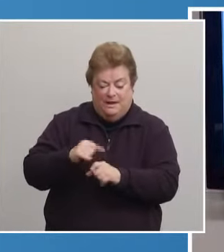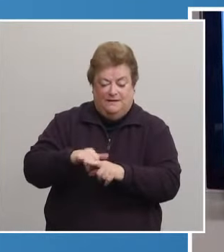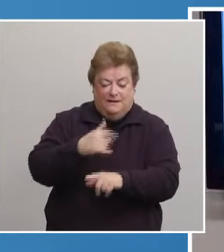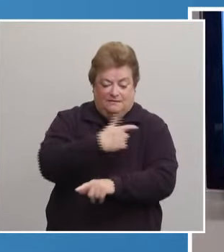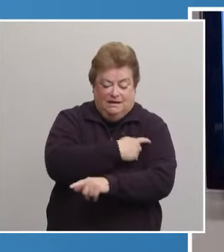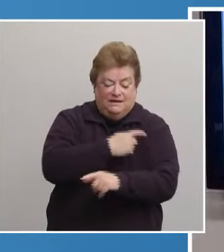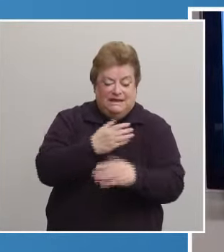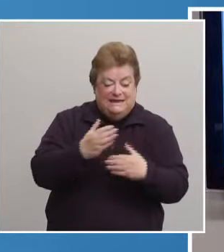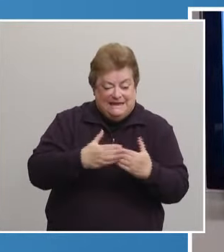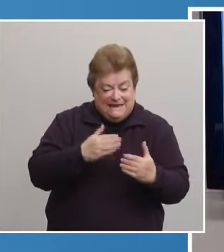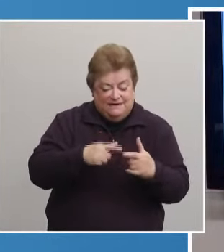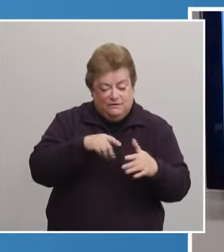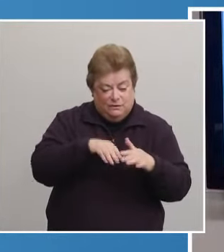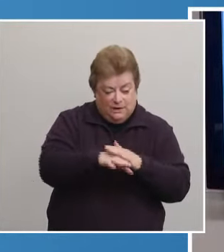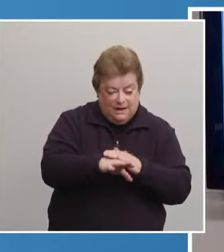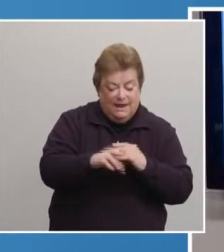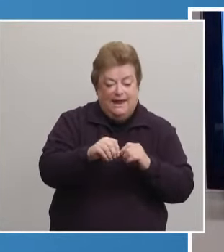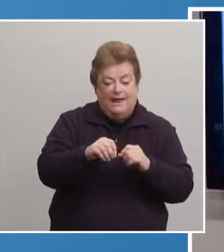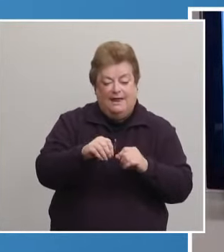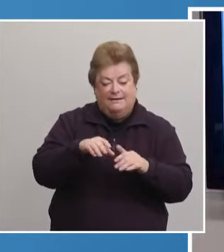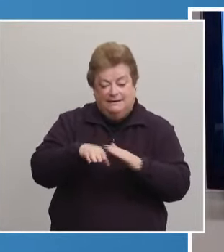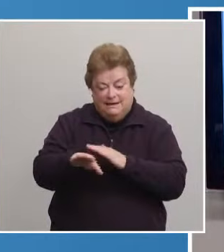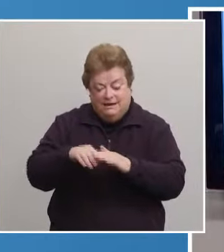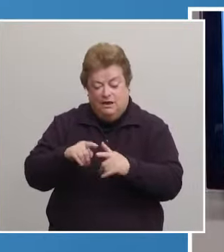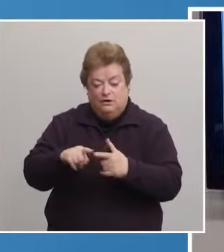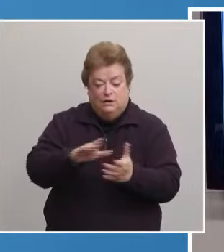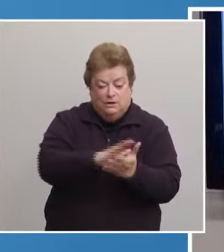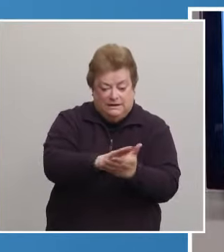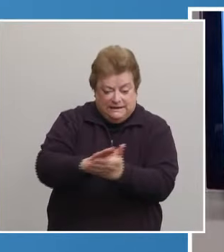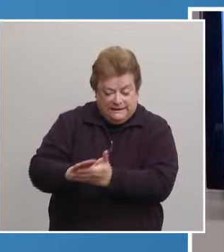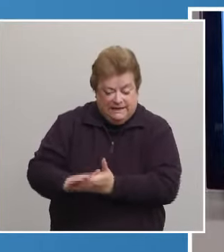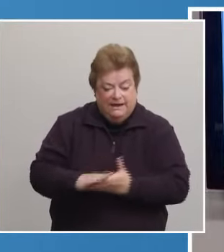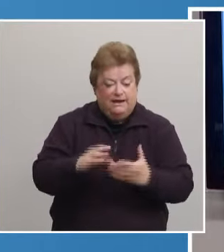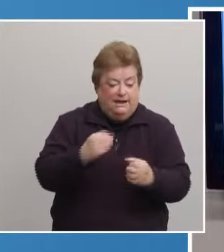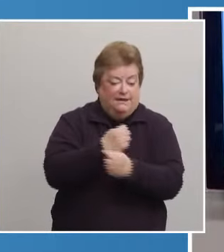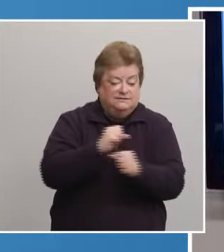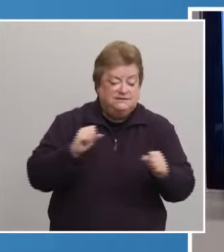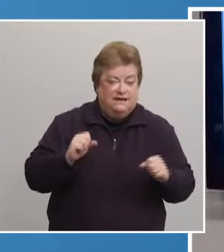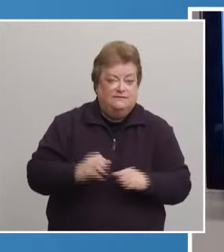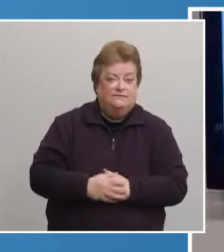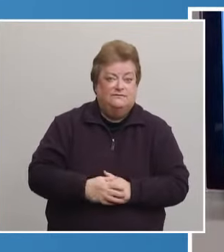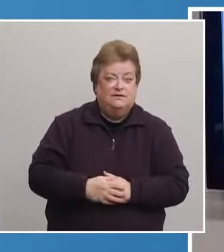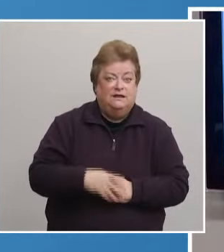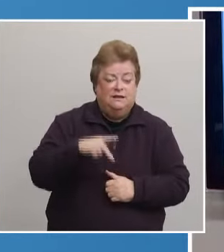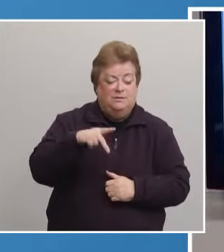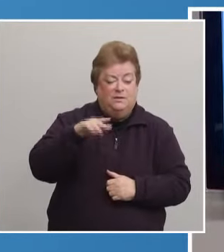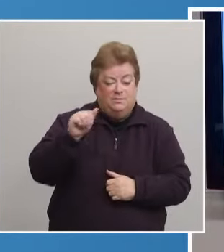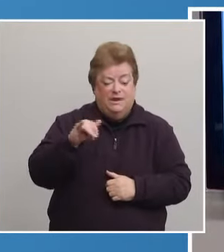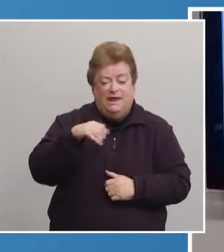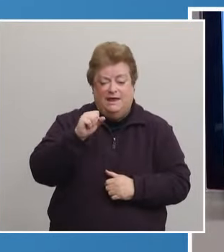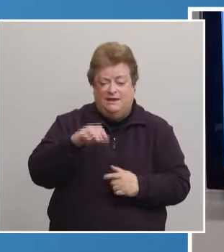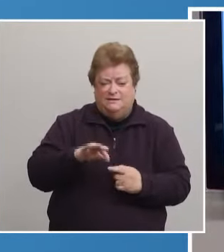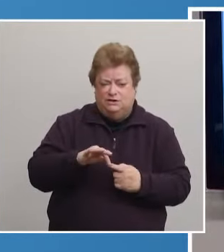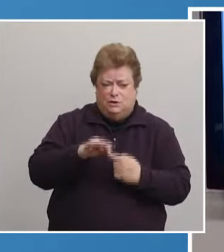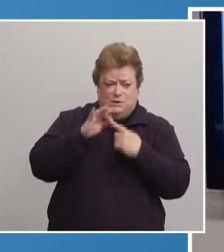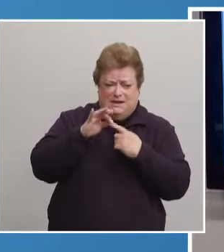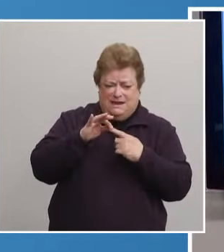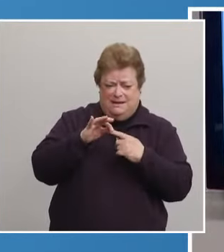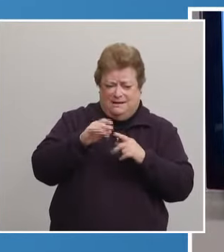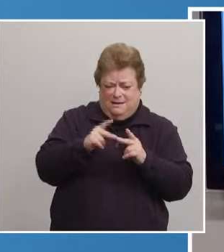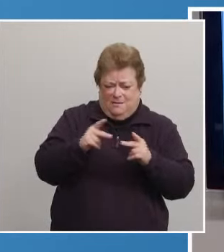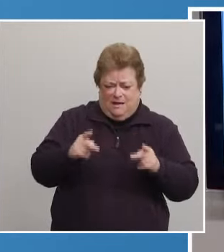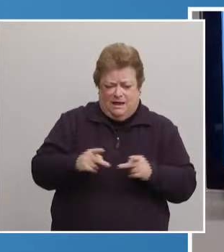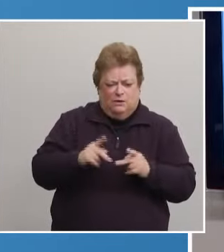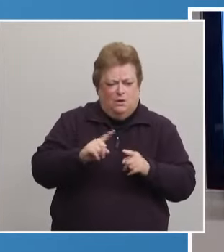access, easy to maneuver through, sanitized and safe. Pinnacle Bank Arena is uniquely situated in an